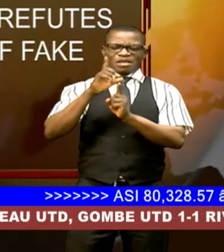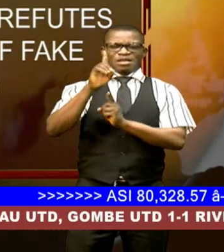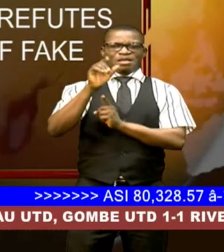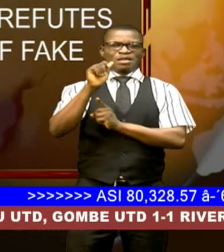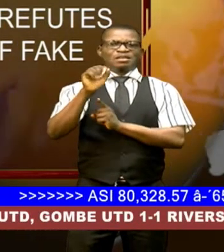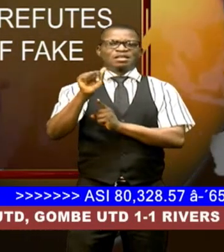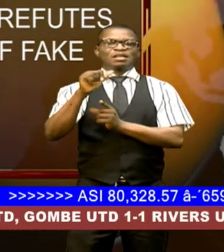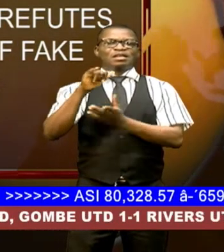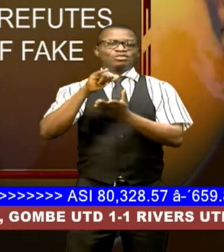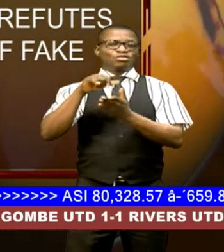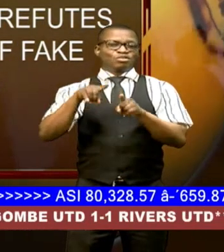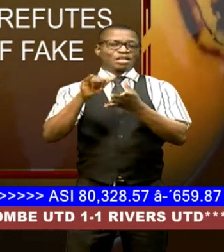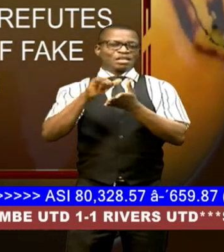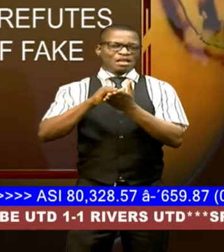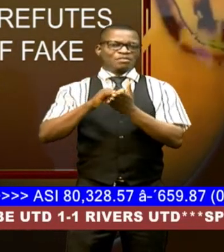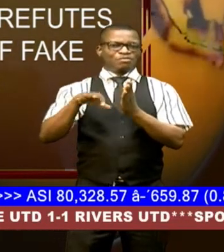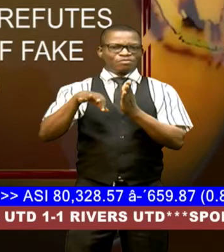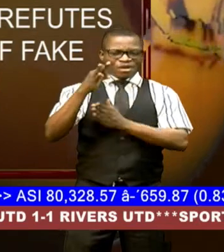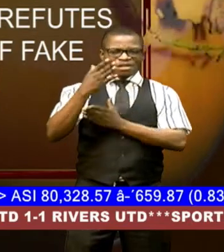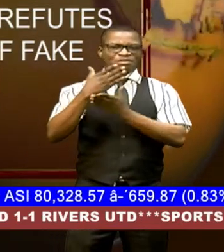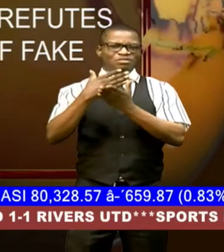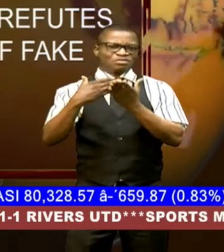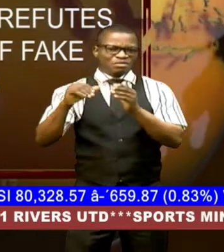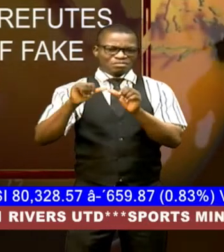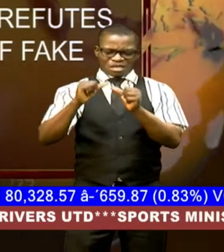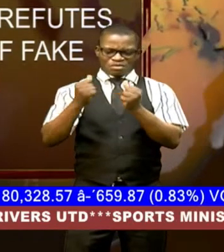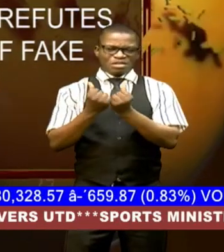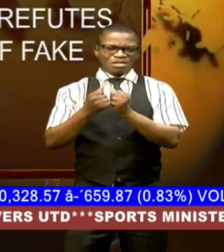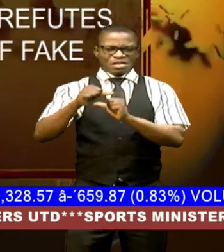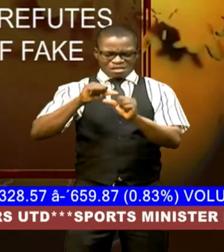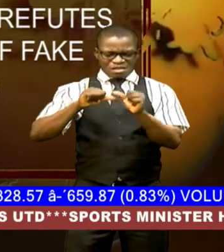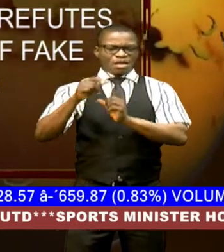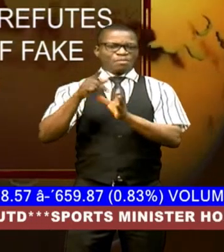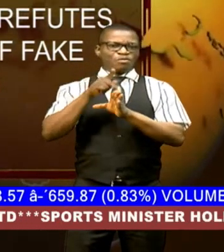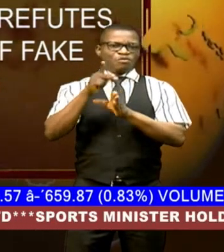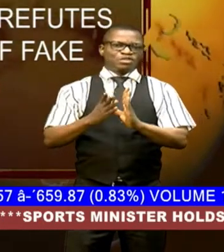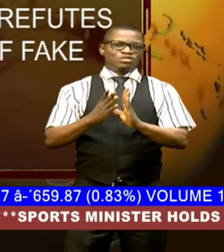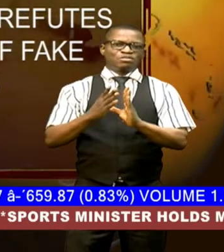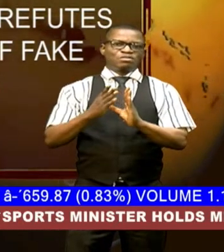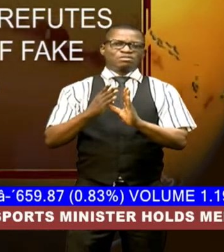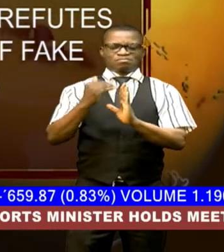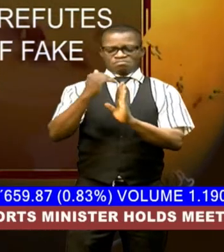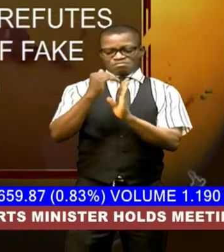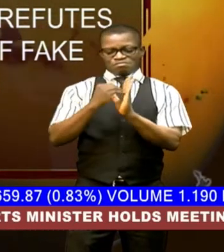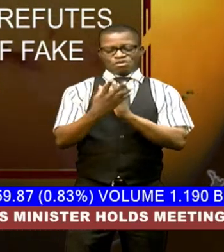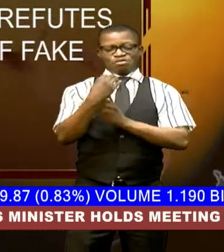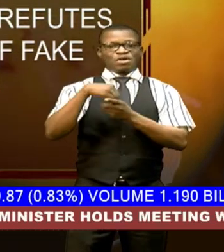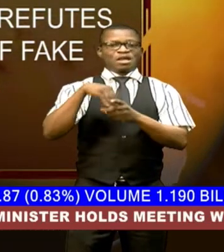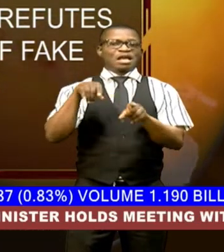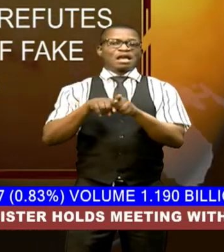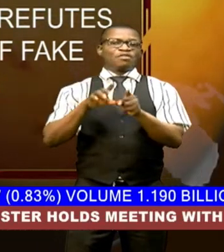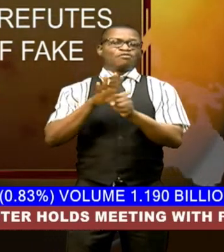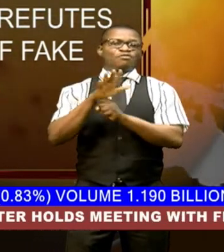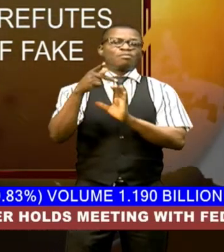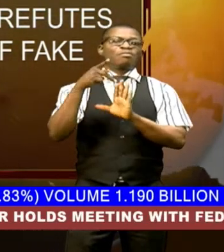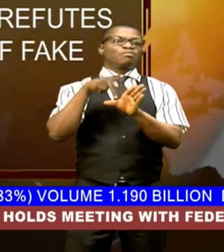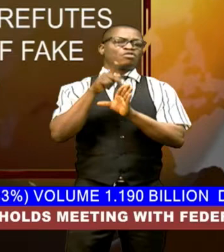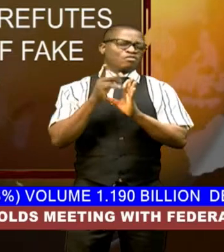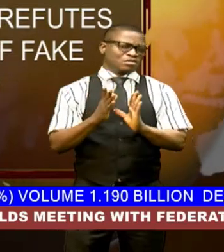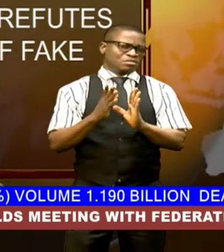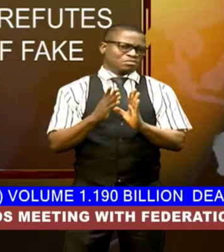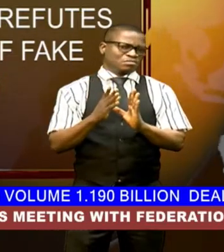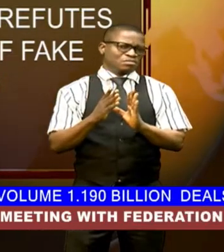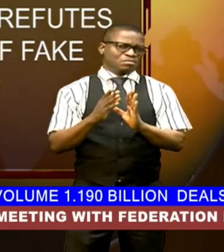exercise the agency found anomaly such as associate professors been listed as full professors based on the verified data the